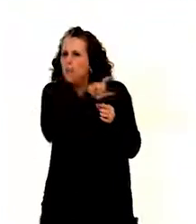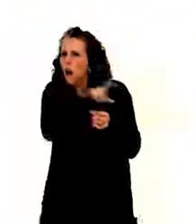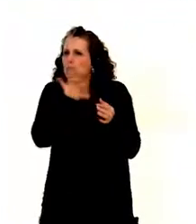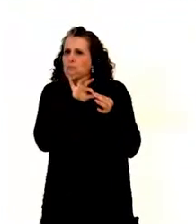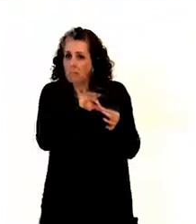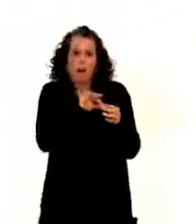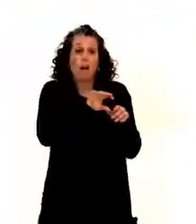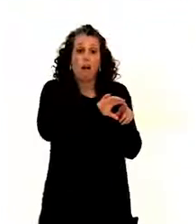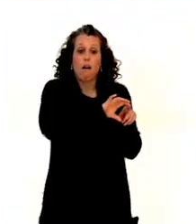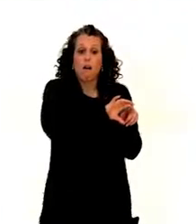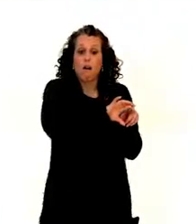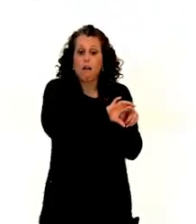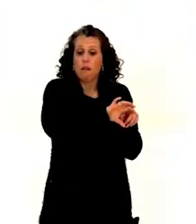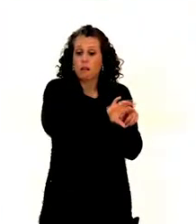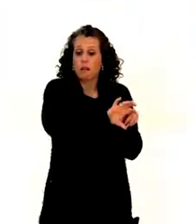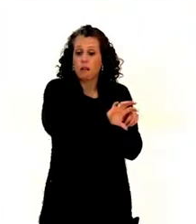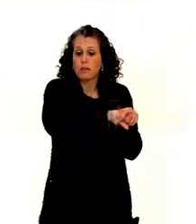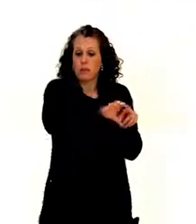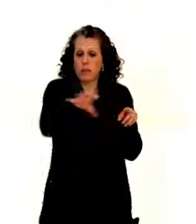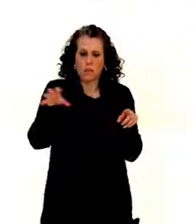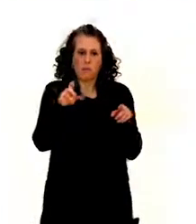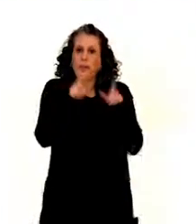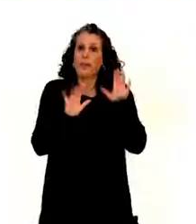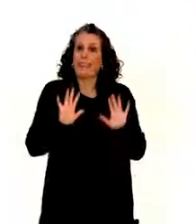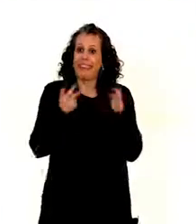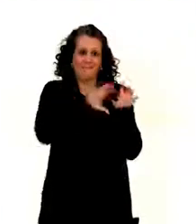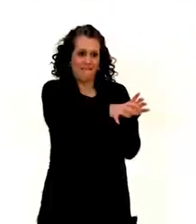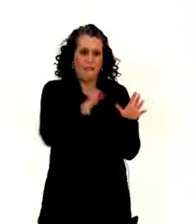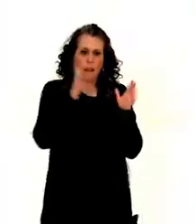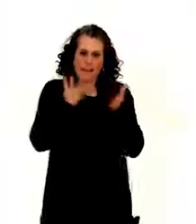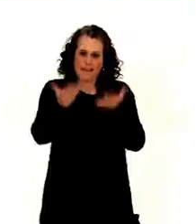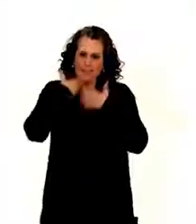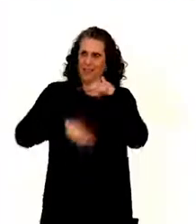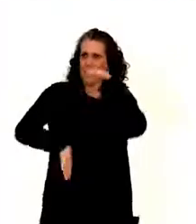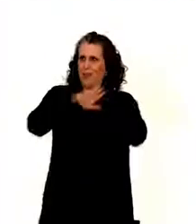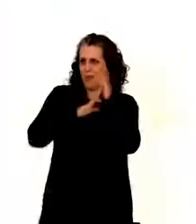persons with disabilities to enjoy those rights. We can go to the next slide, please.